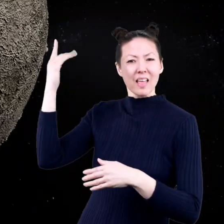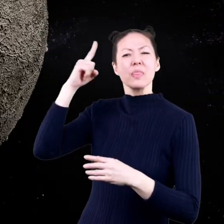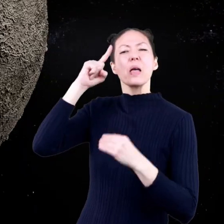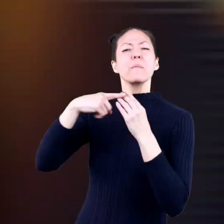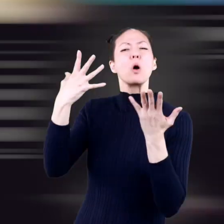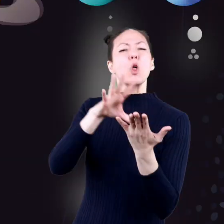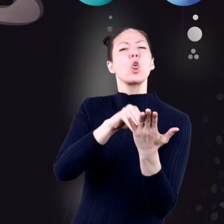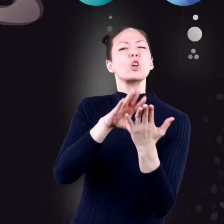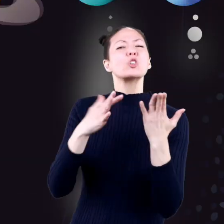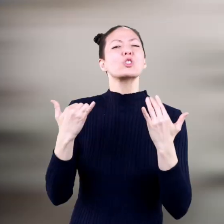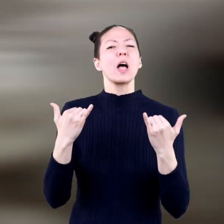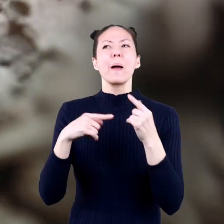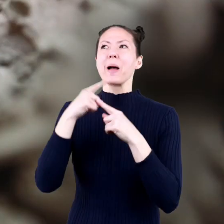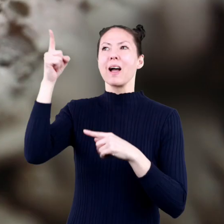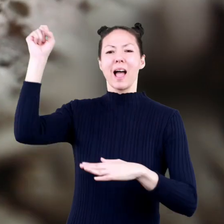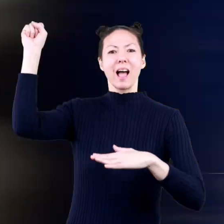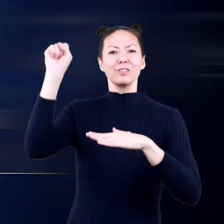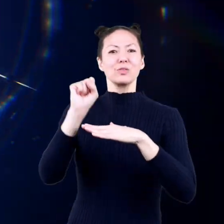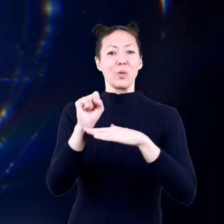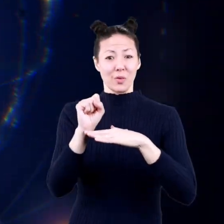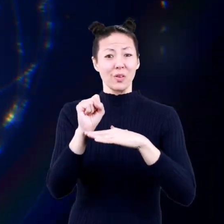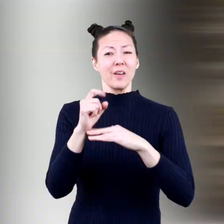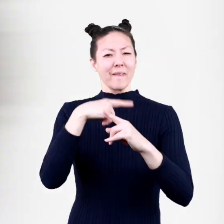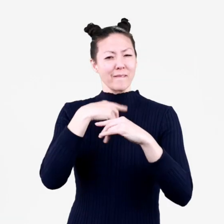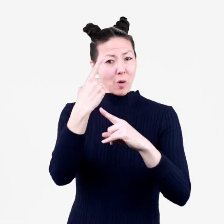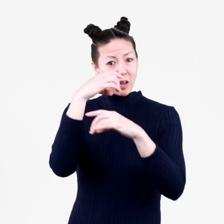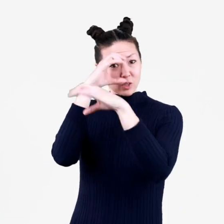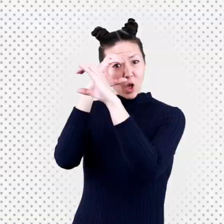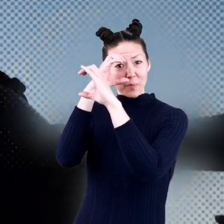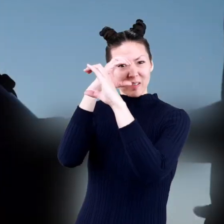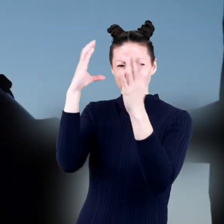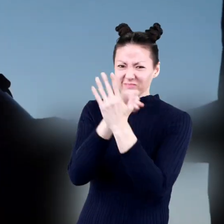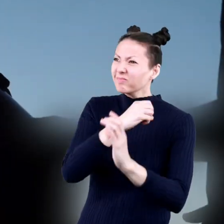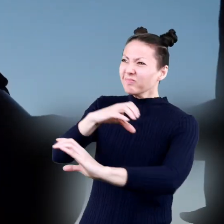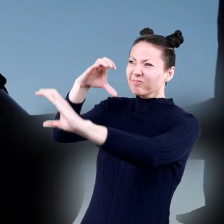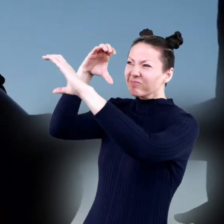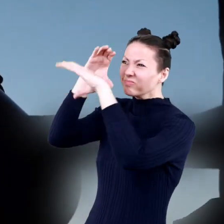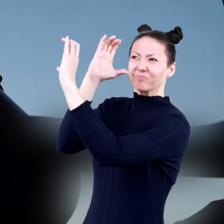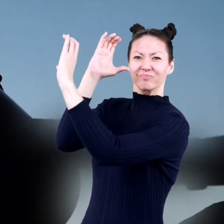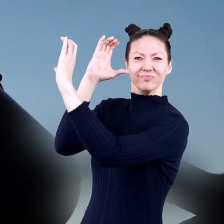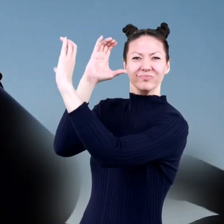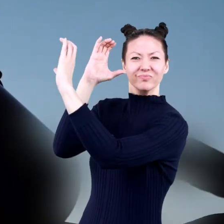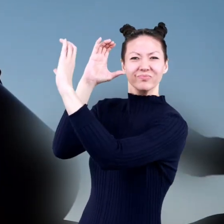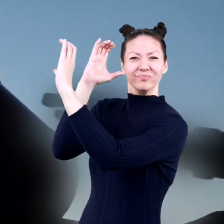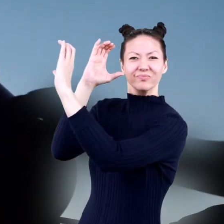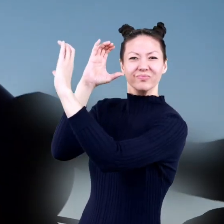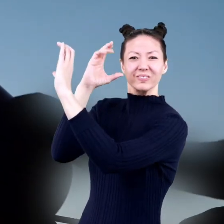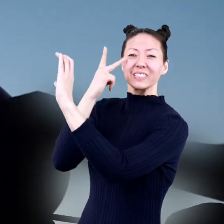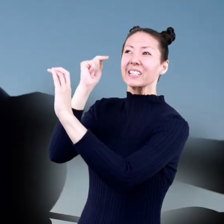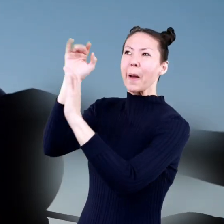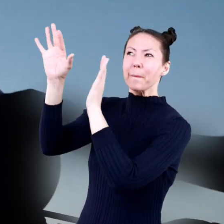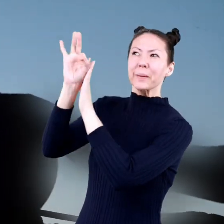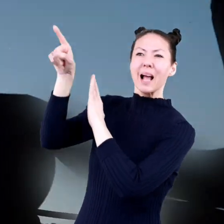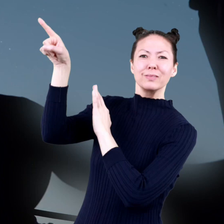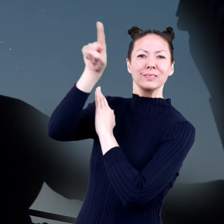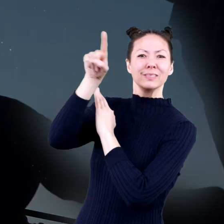think about what we've learned today about asteroids. And, if you have one, get out your telescope and see if you